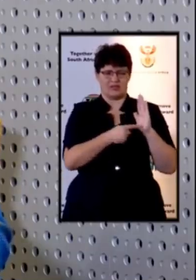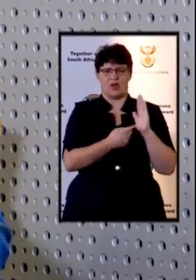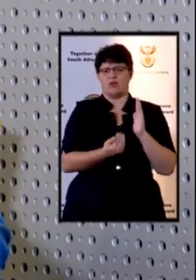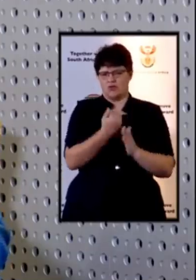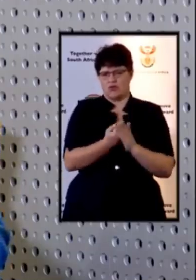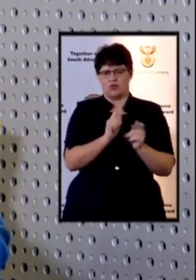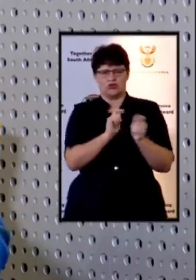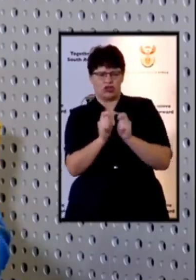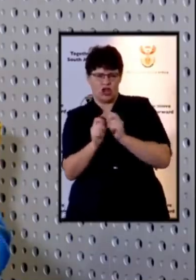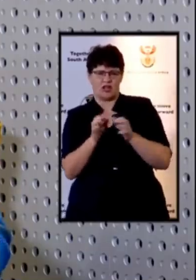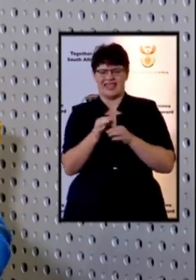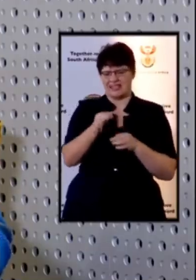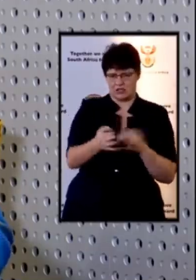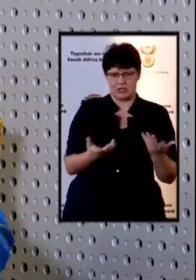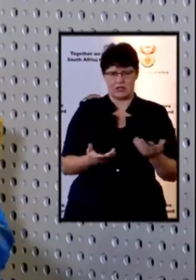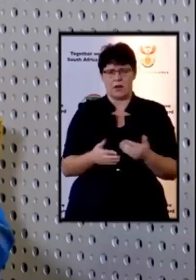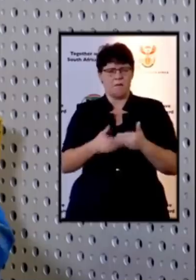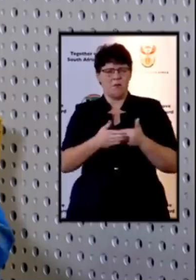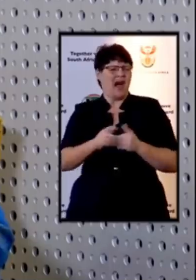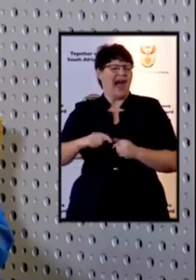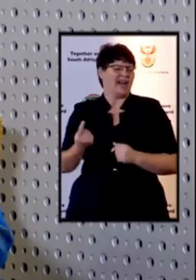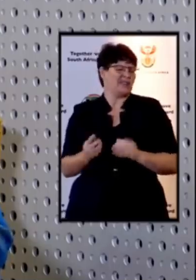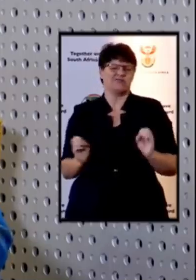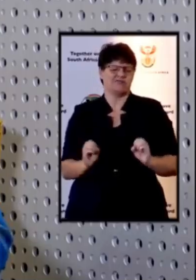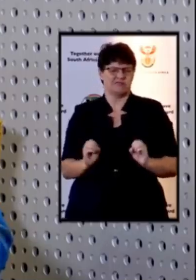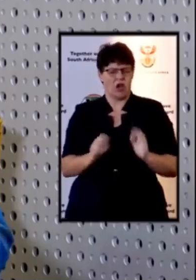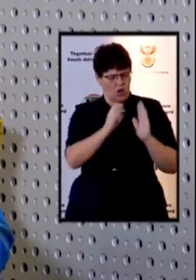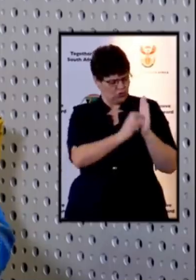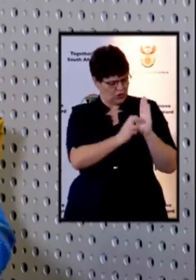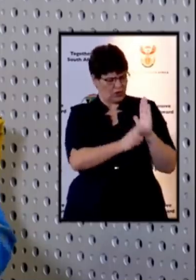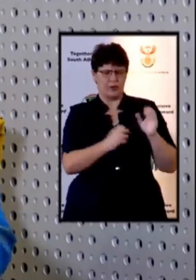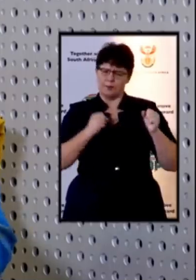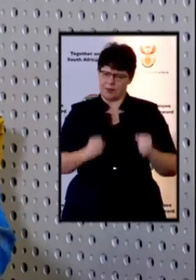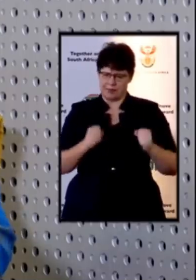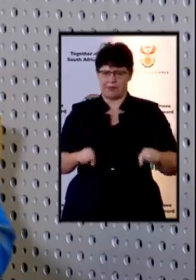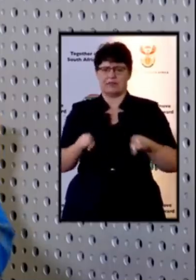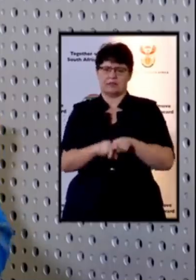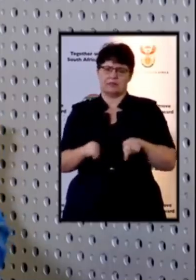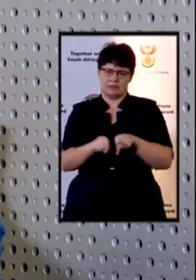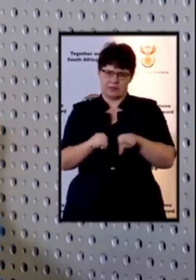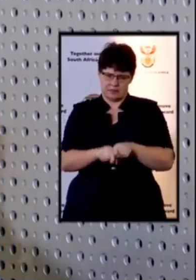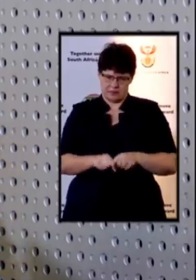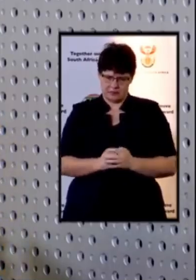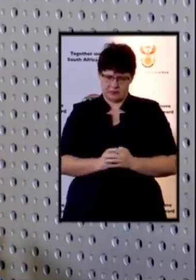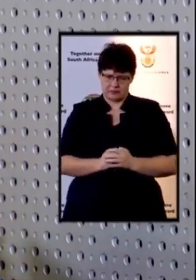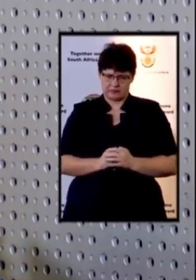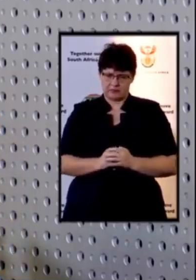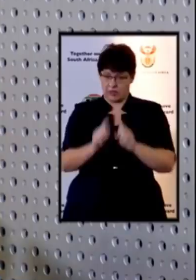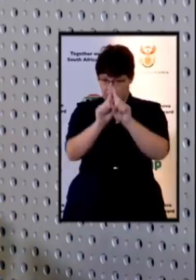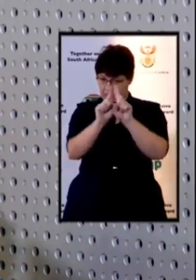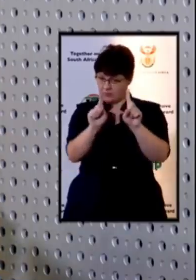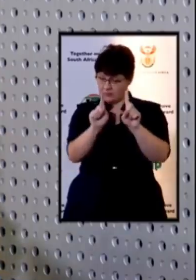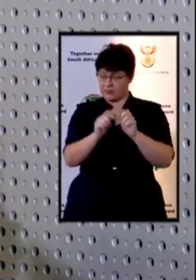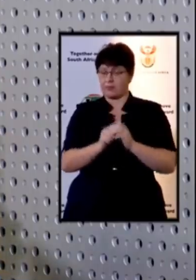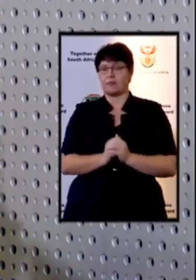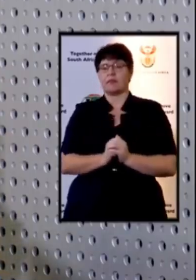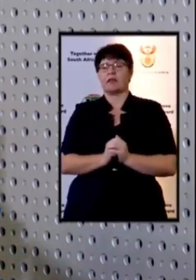other than that the regulations remain the same but as i